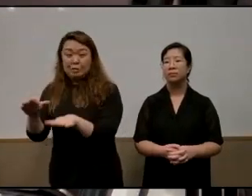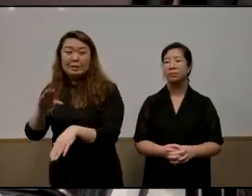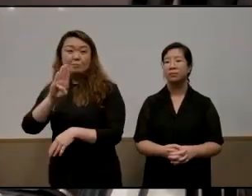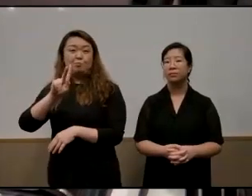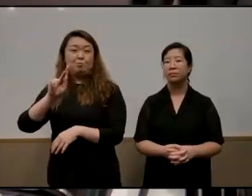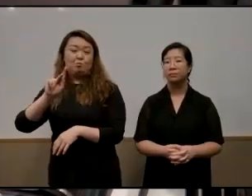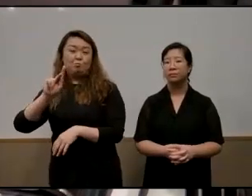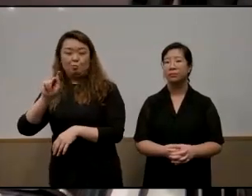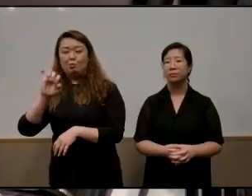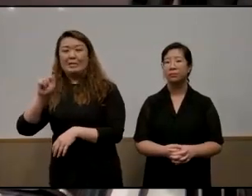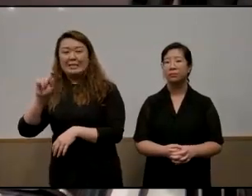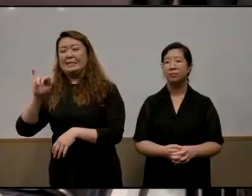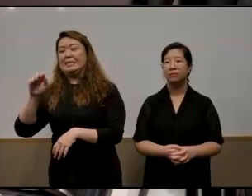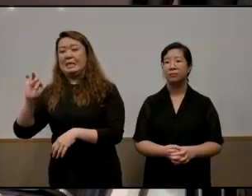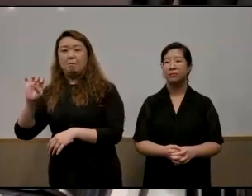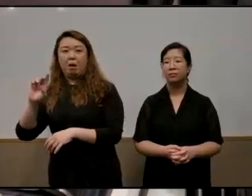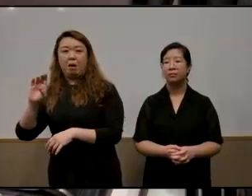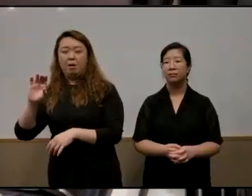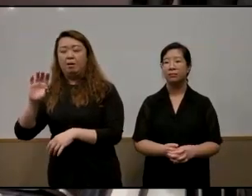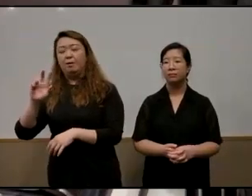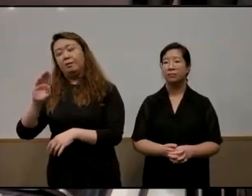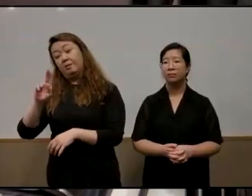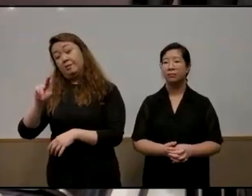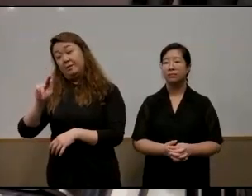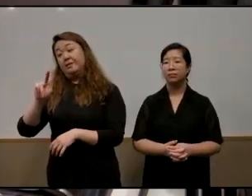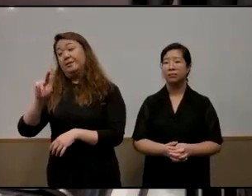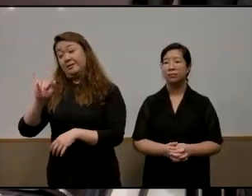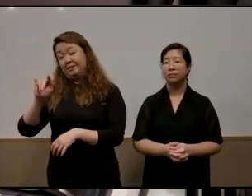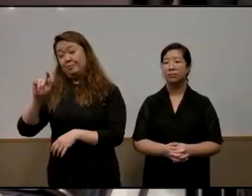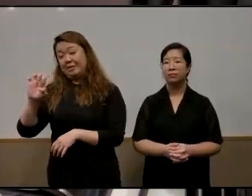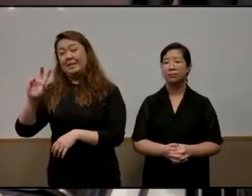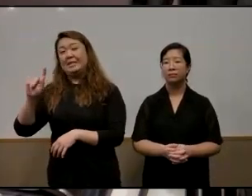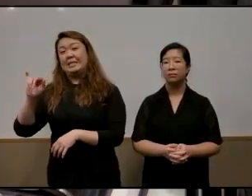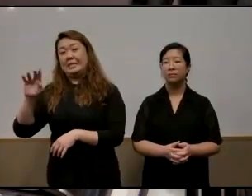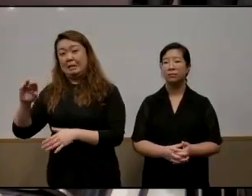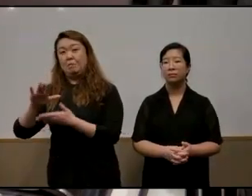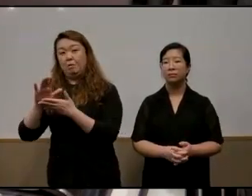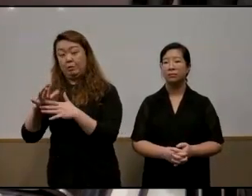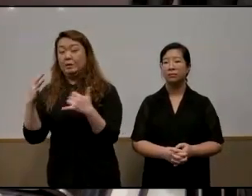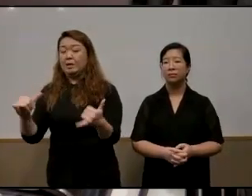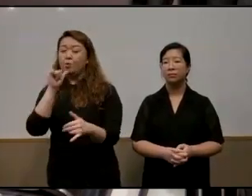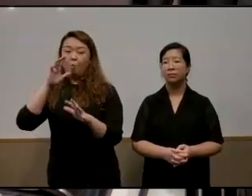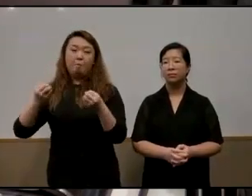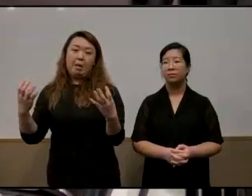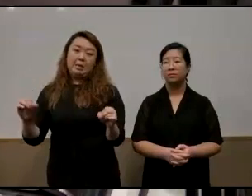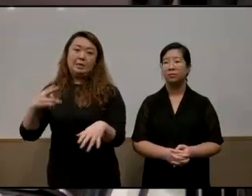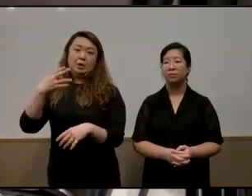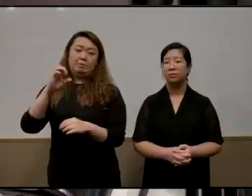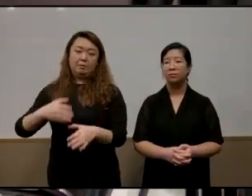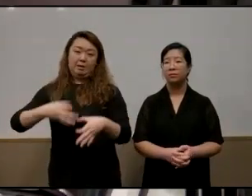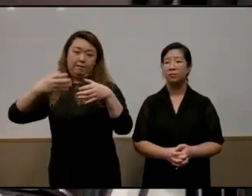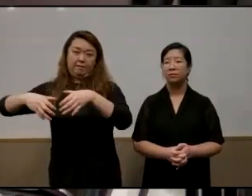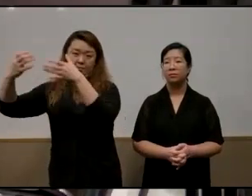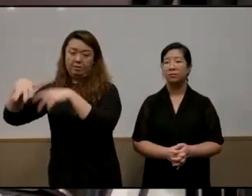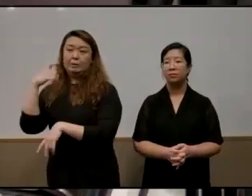belt of schools because um yeah so at the moment that there are not many hdb flats i recently called a